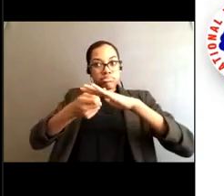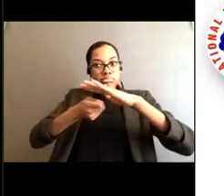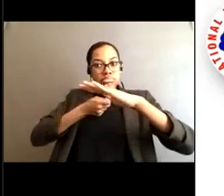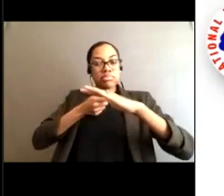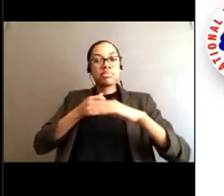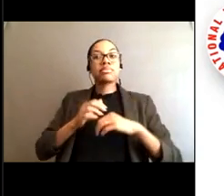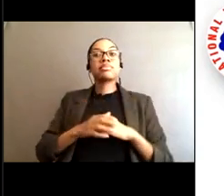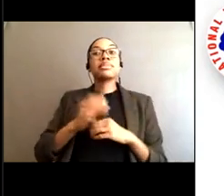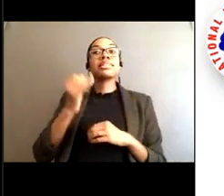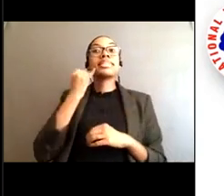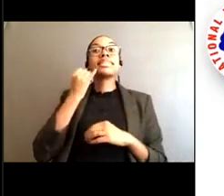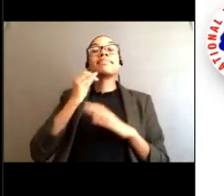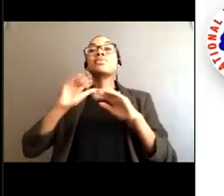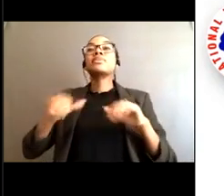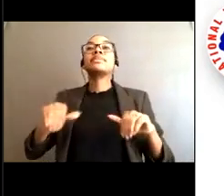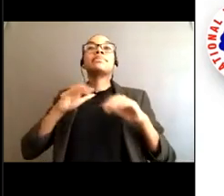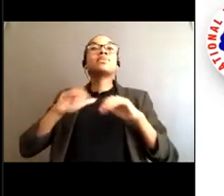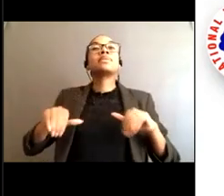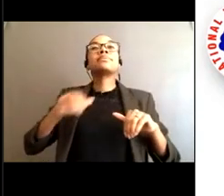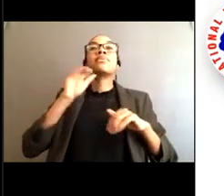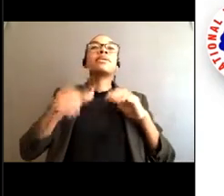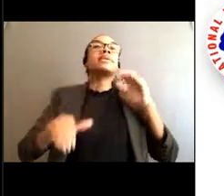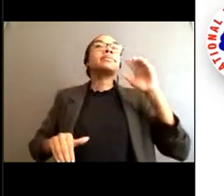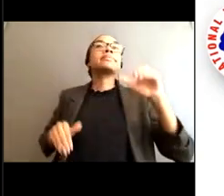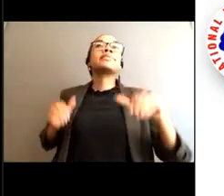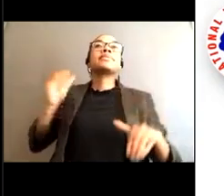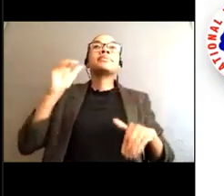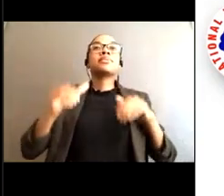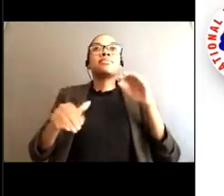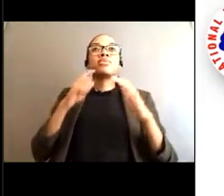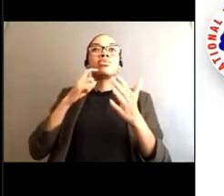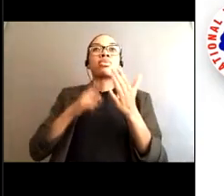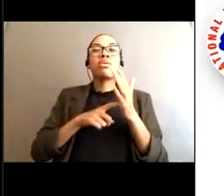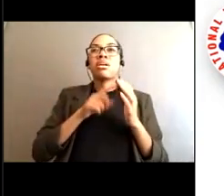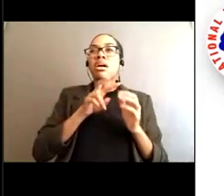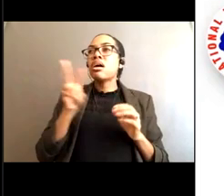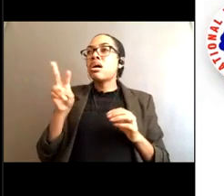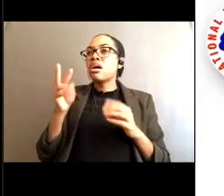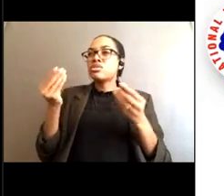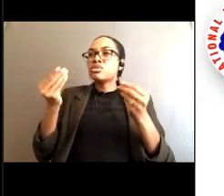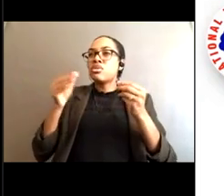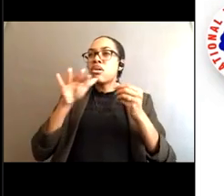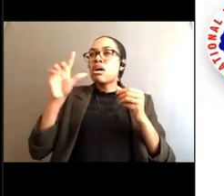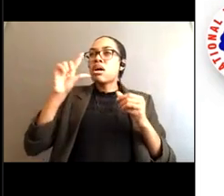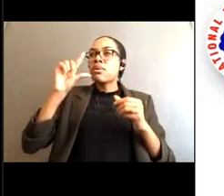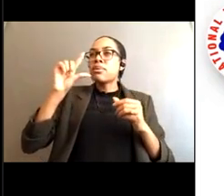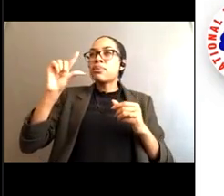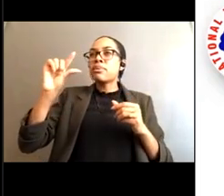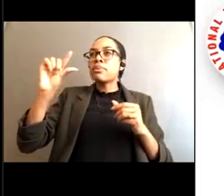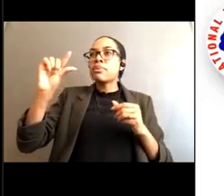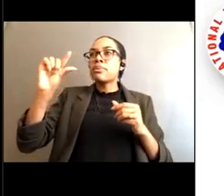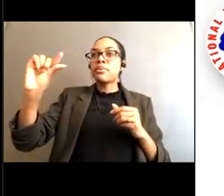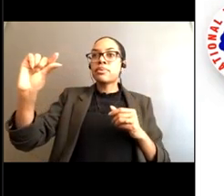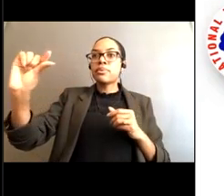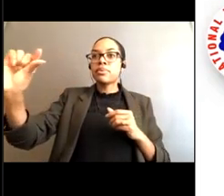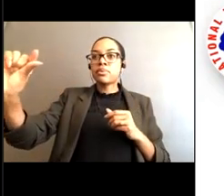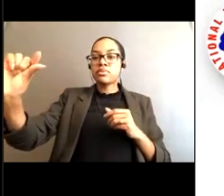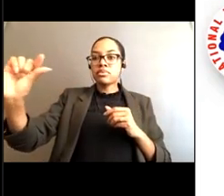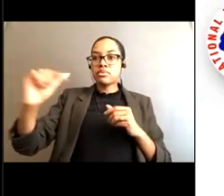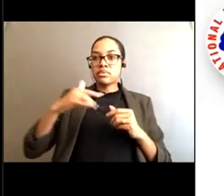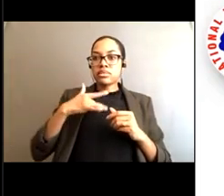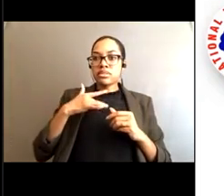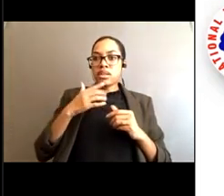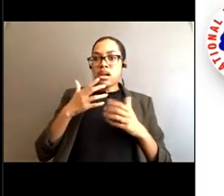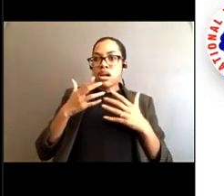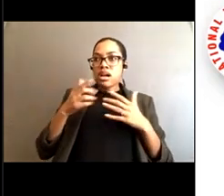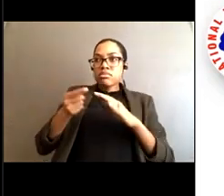as you're getting pulled outward. A common misconception is that you will be pulled under if in